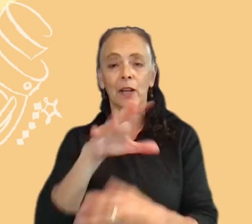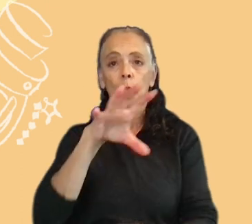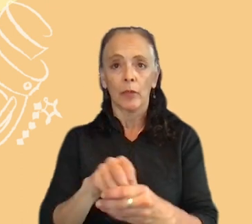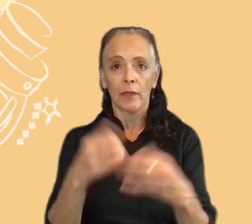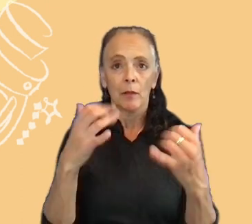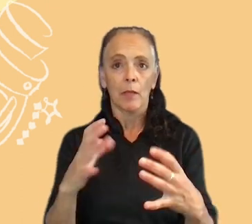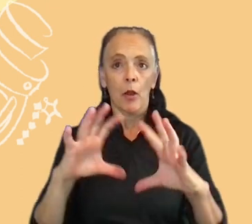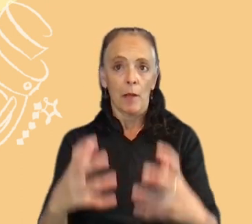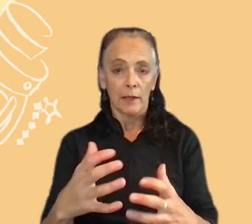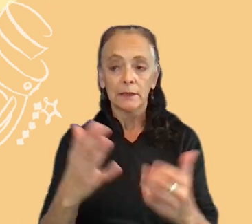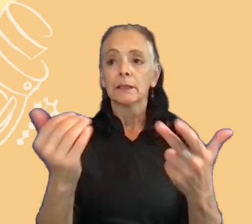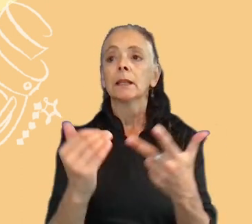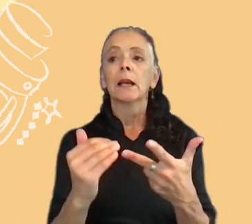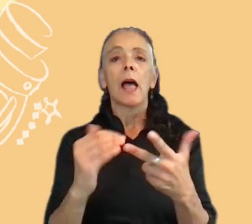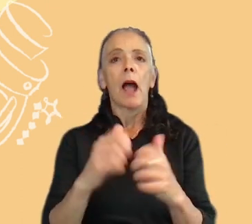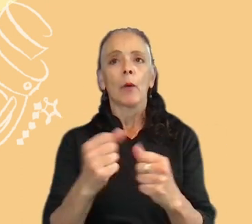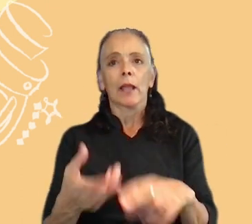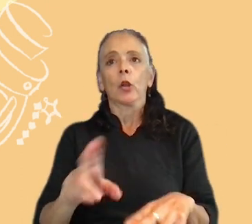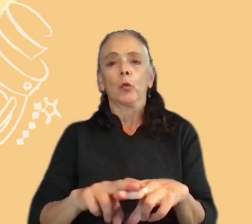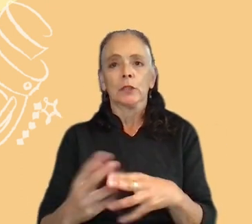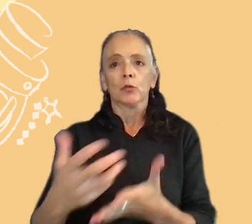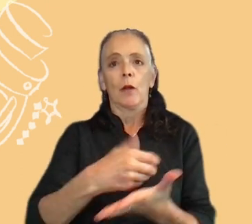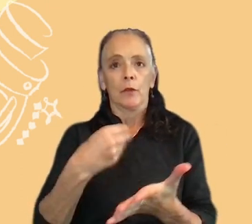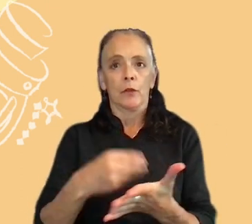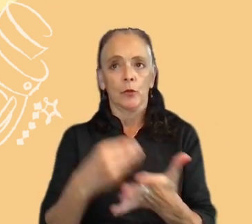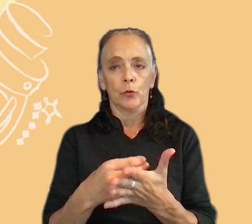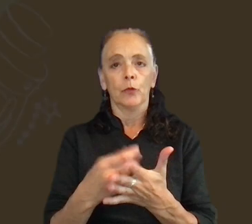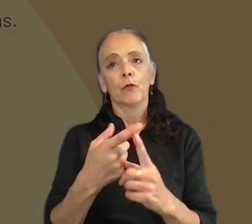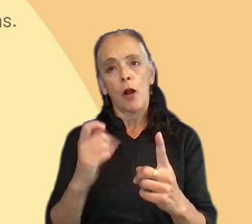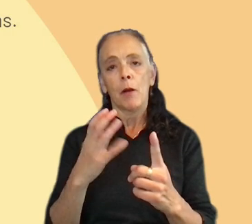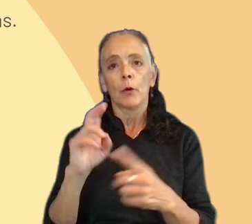And how could we increase the revenue based on our UX design personas?